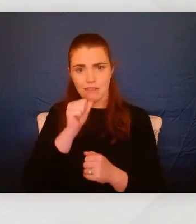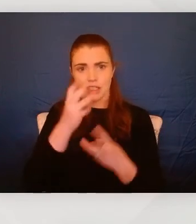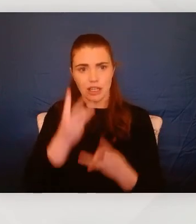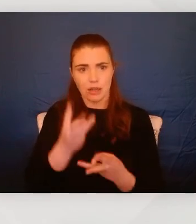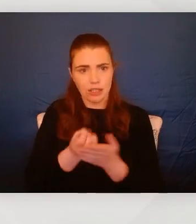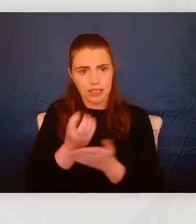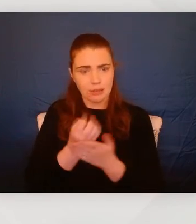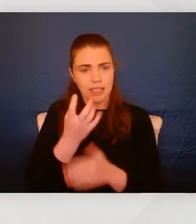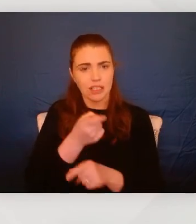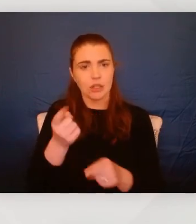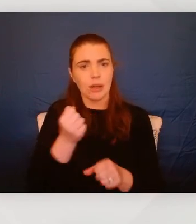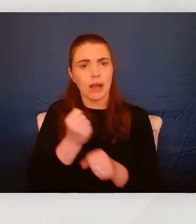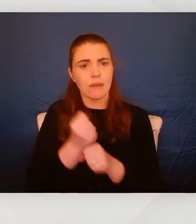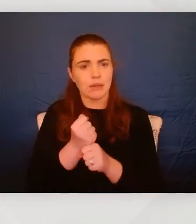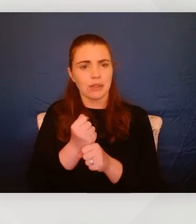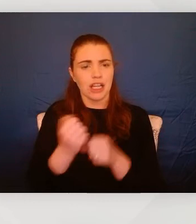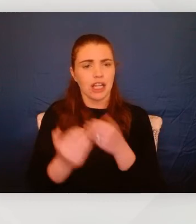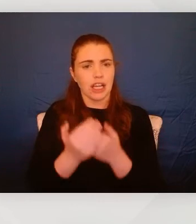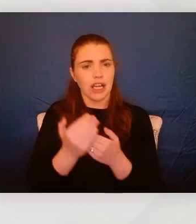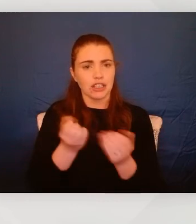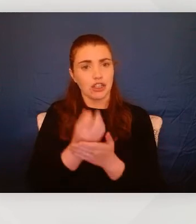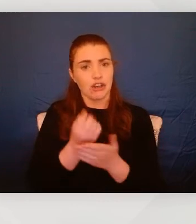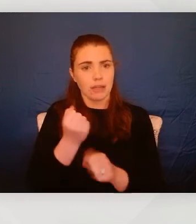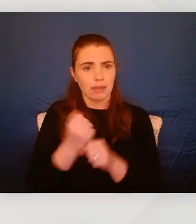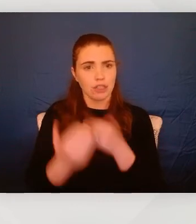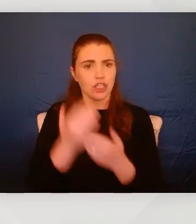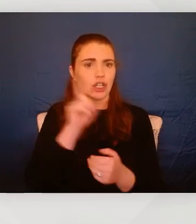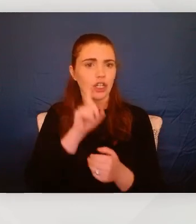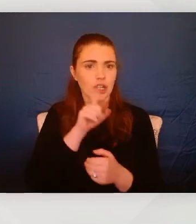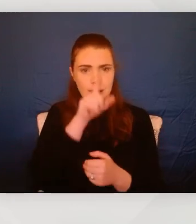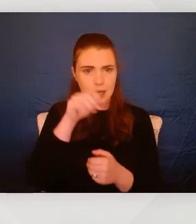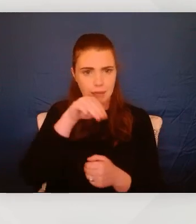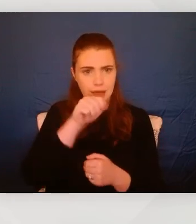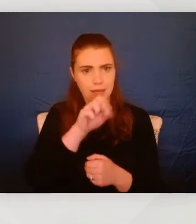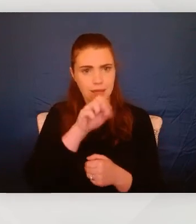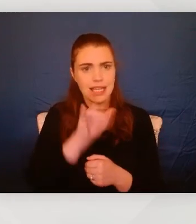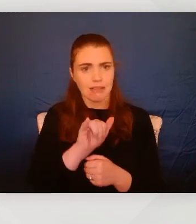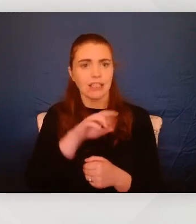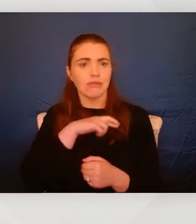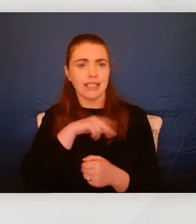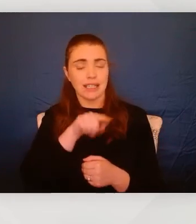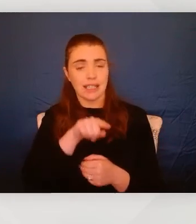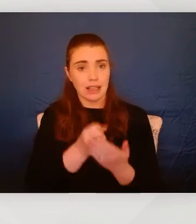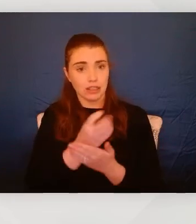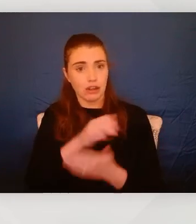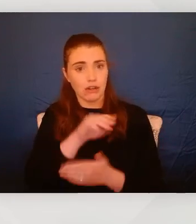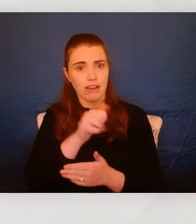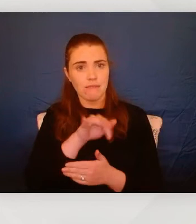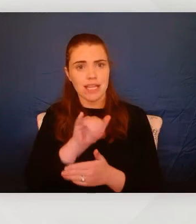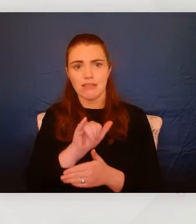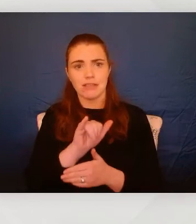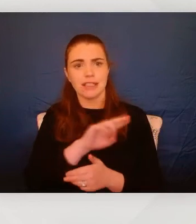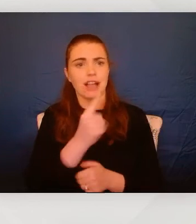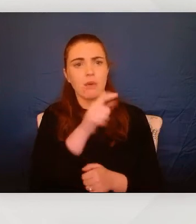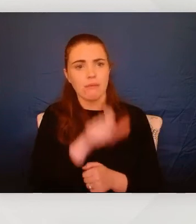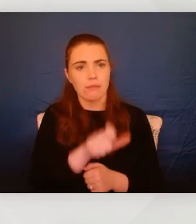girl called Mary. And Mary is an amalgamation of a number of different stories of young people that I've worked with over the years. And what I want you to